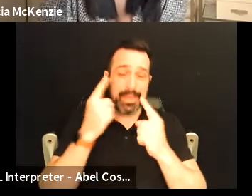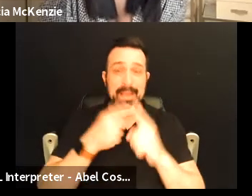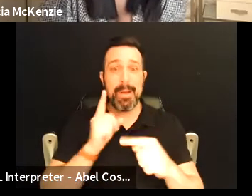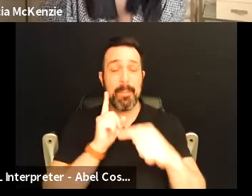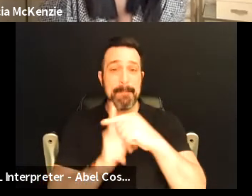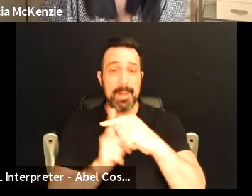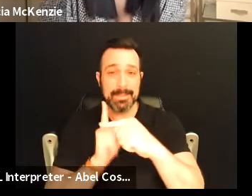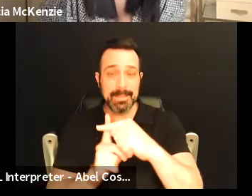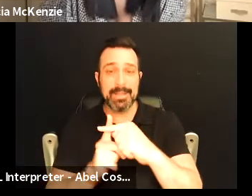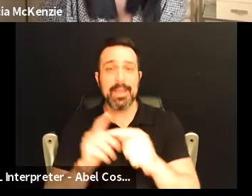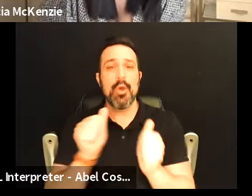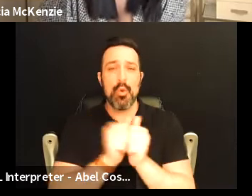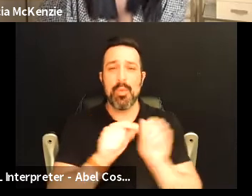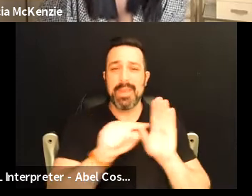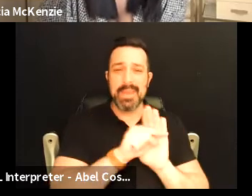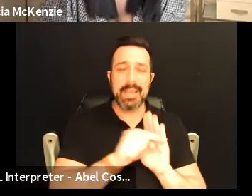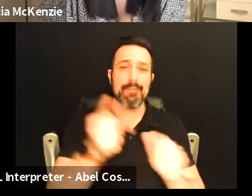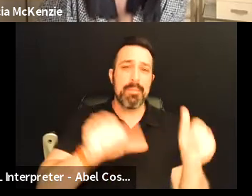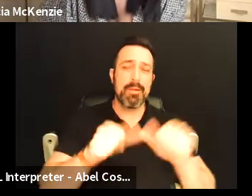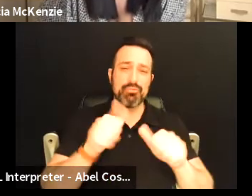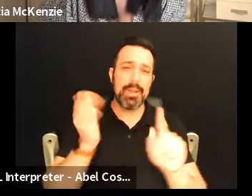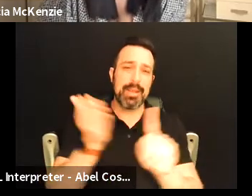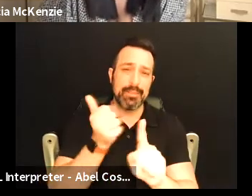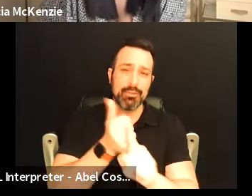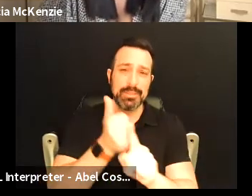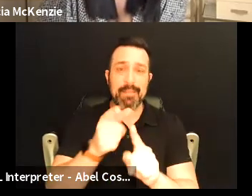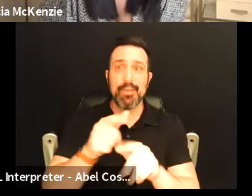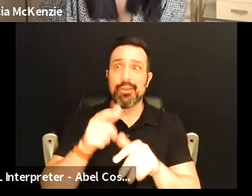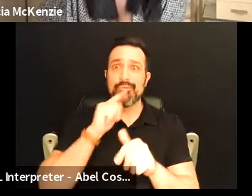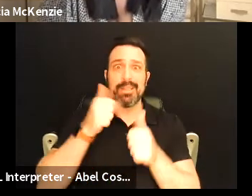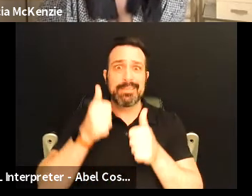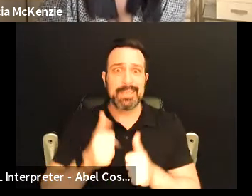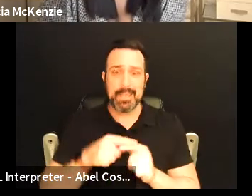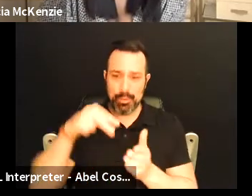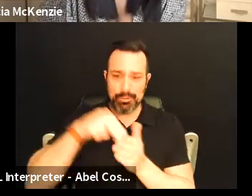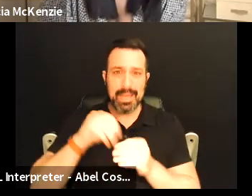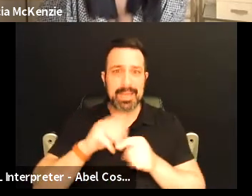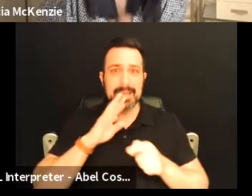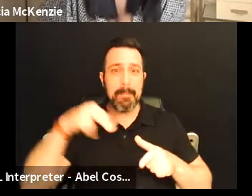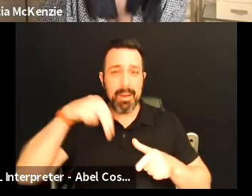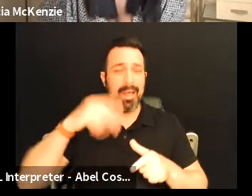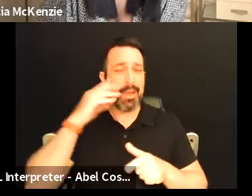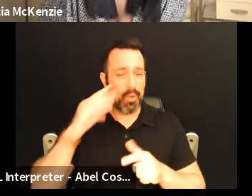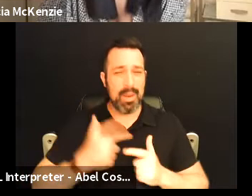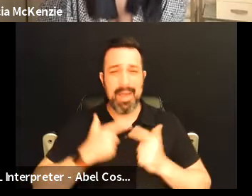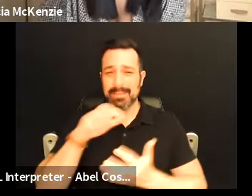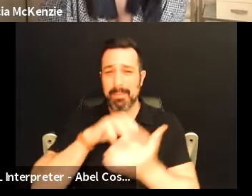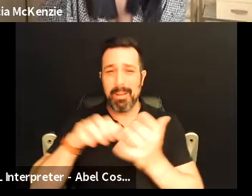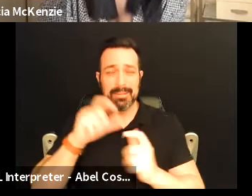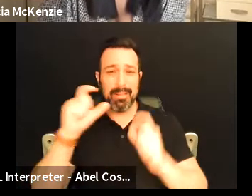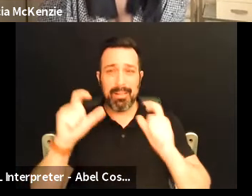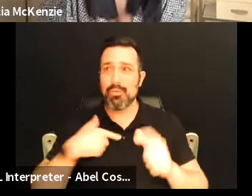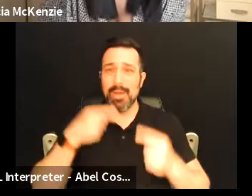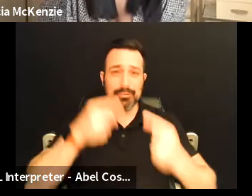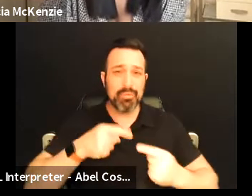positivity quit the negative rebuttals trying to convince yourself you're sinking when you're standing in a puddle I know that life's a puzzle I know you got your struggles